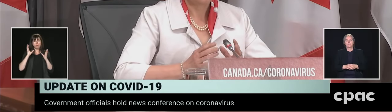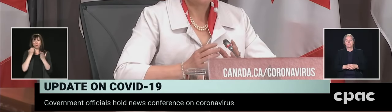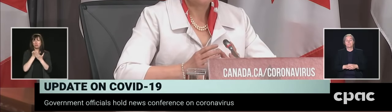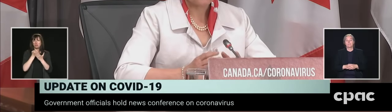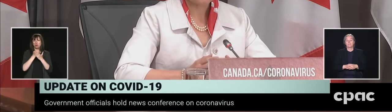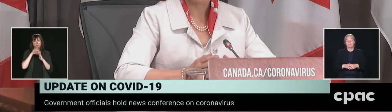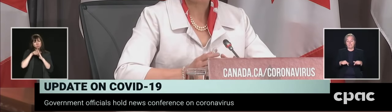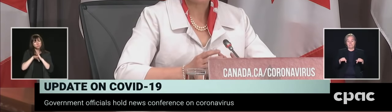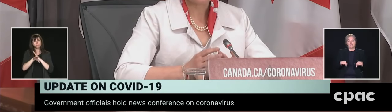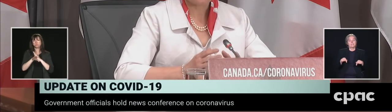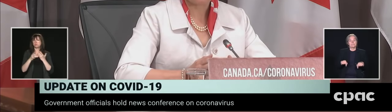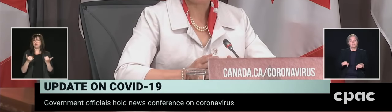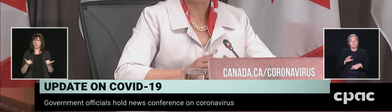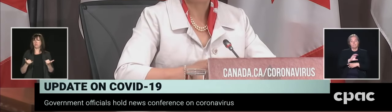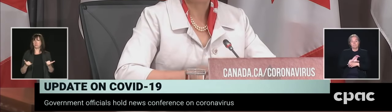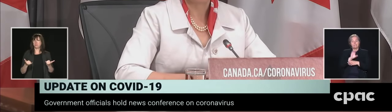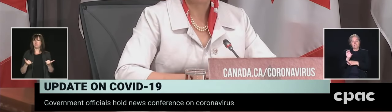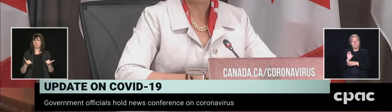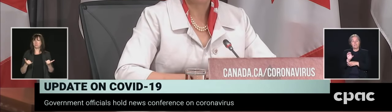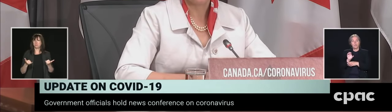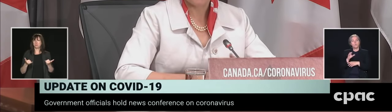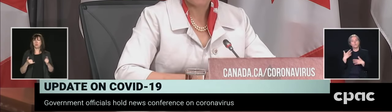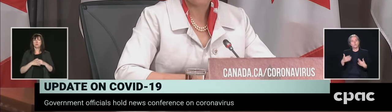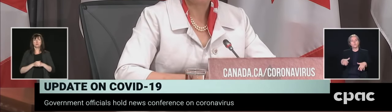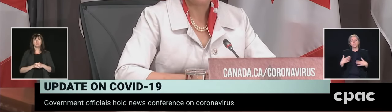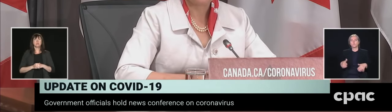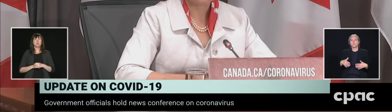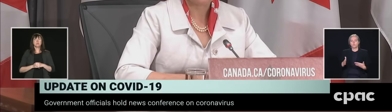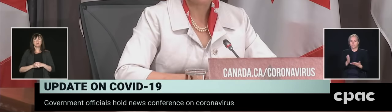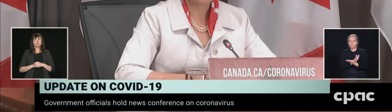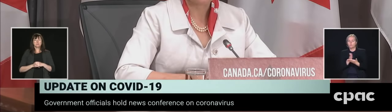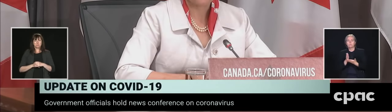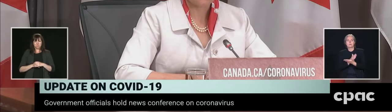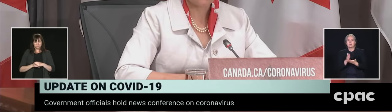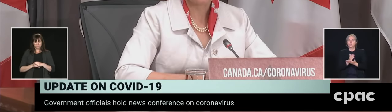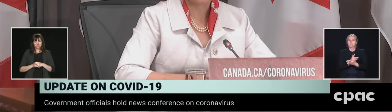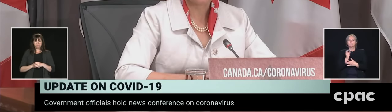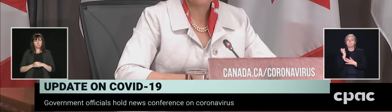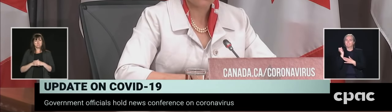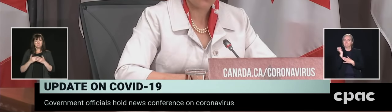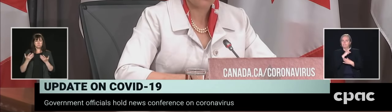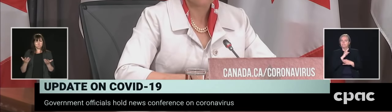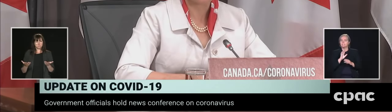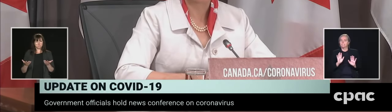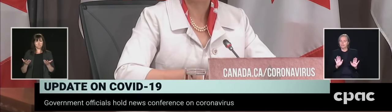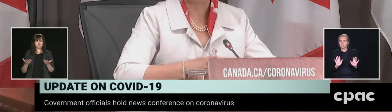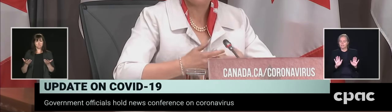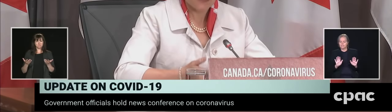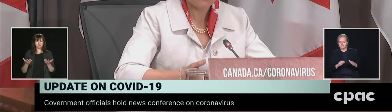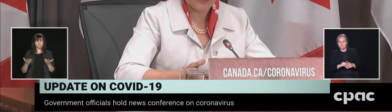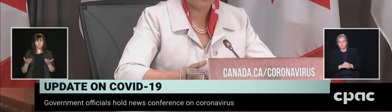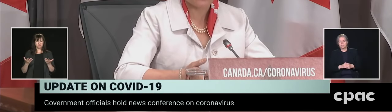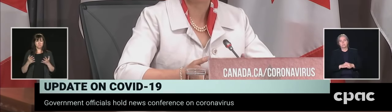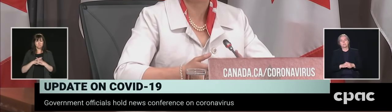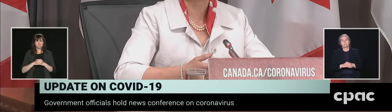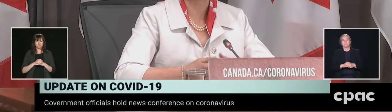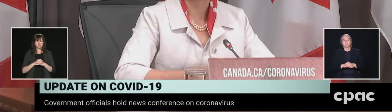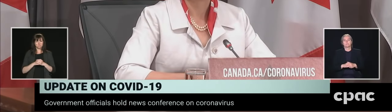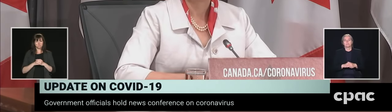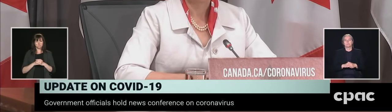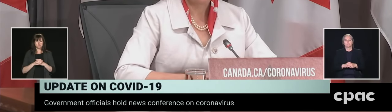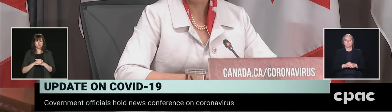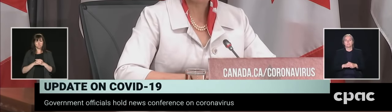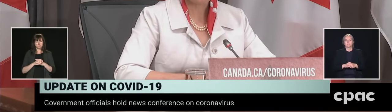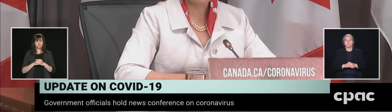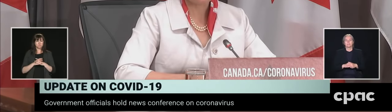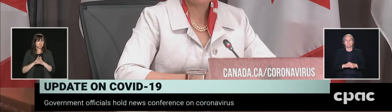In terms of what that means when it comes to our government response